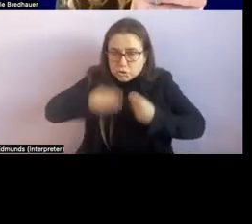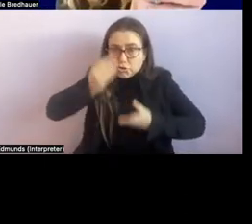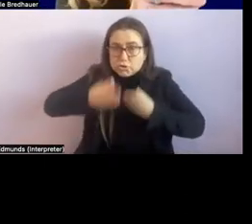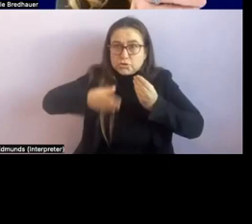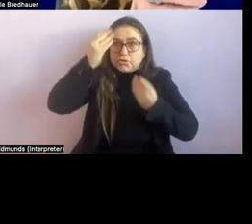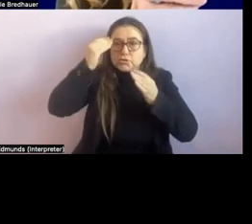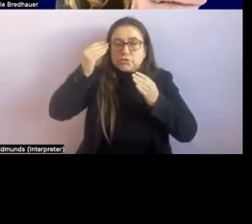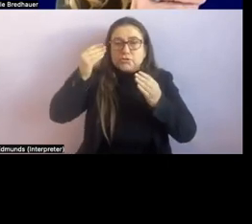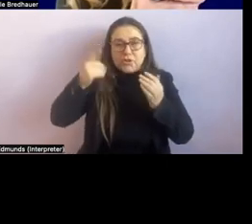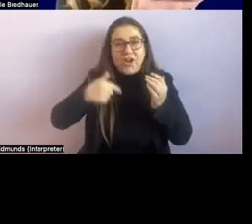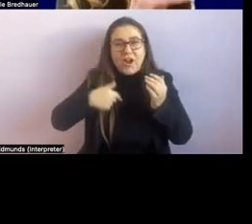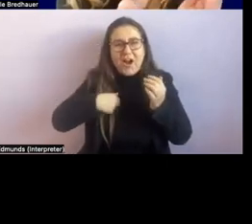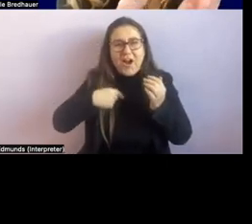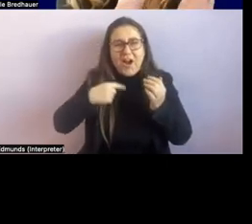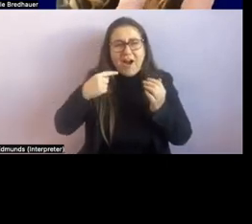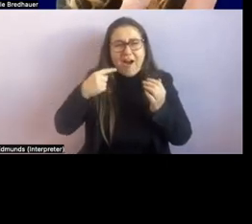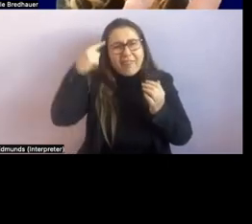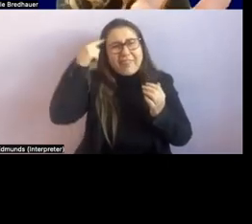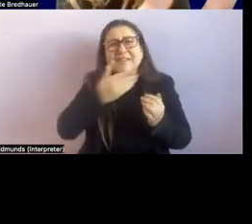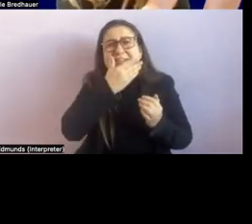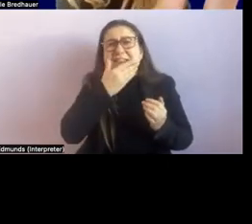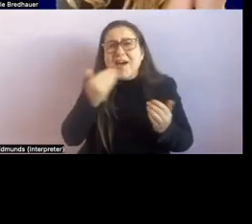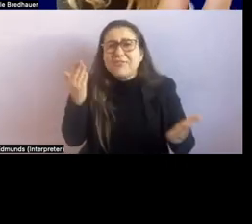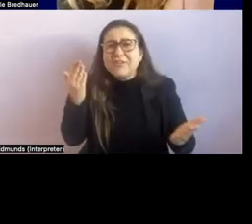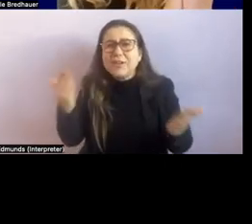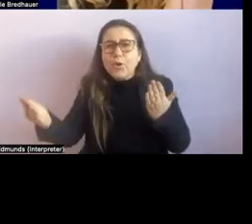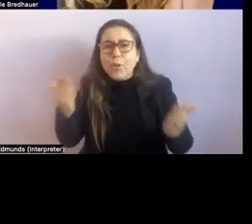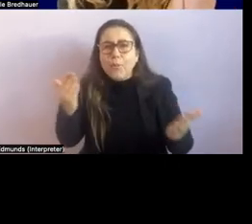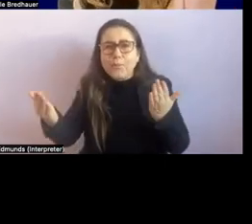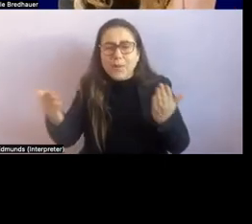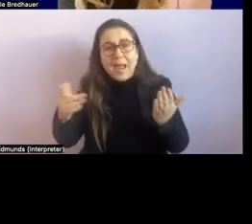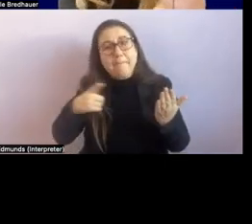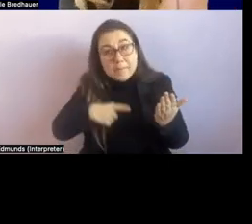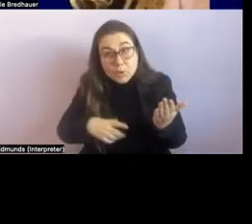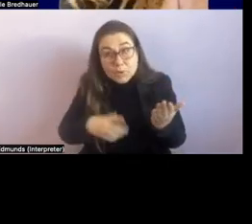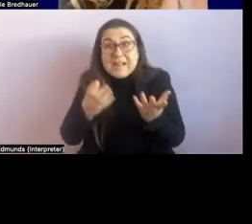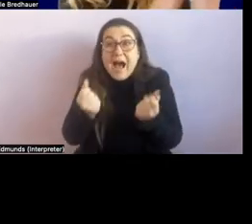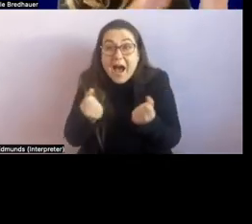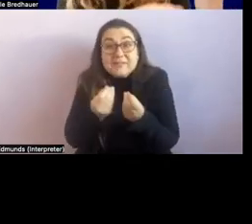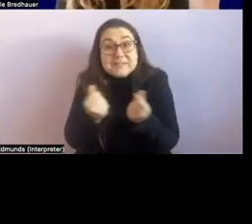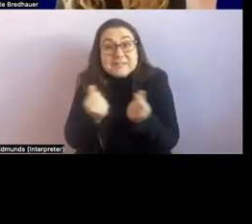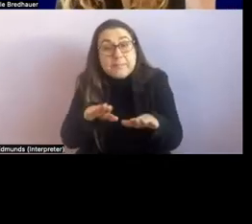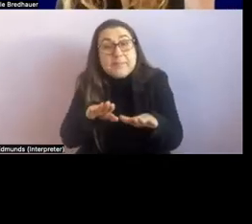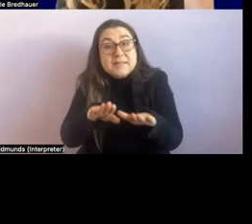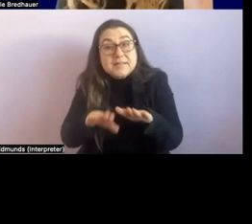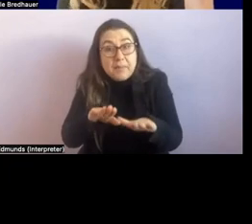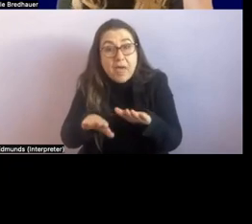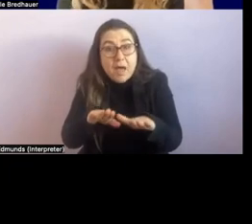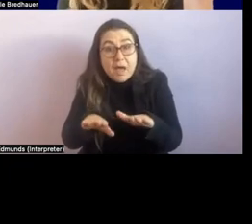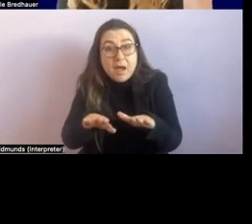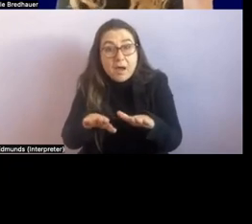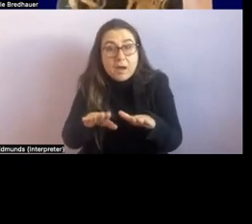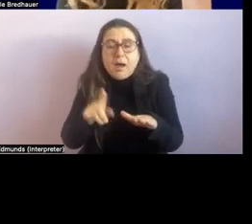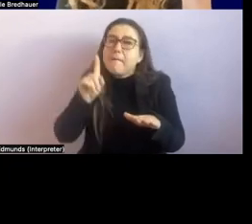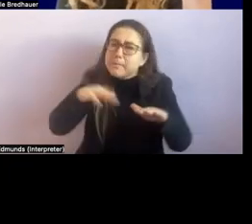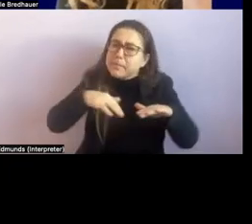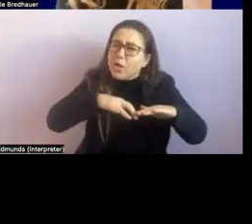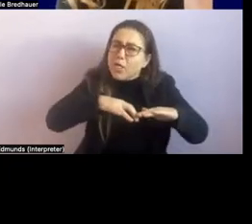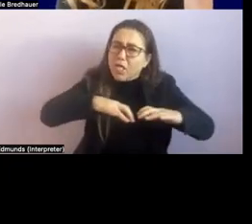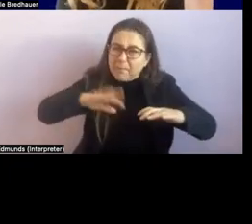thinking it's such a lovely comparison because it's actually got some similarities as well so the ridge is very different